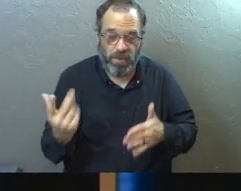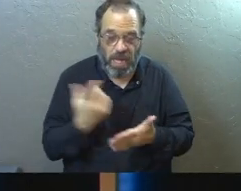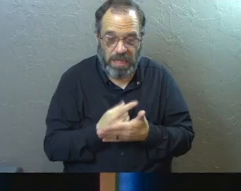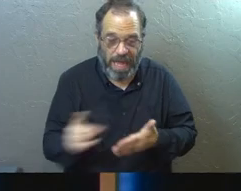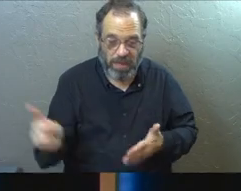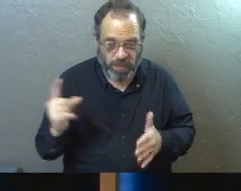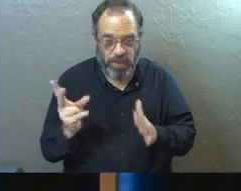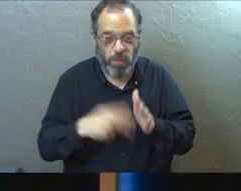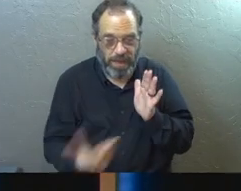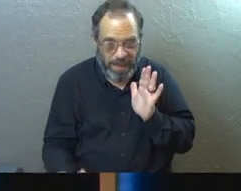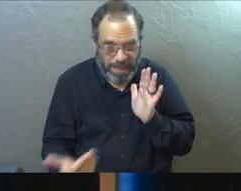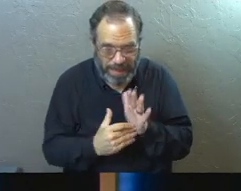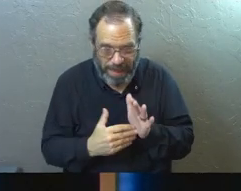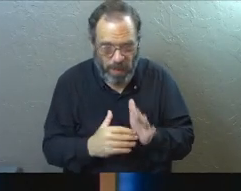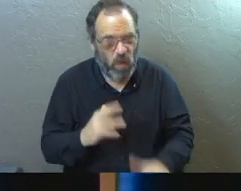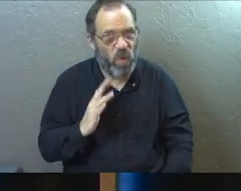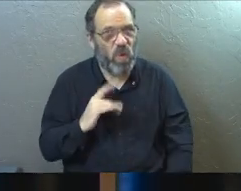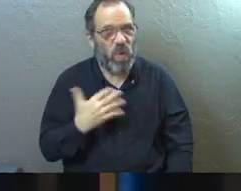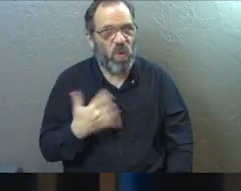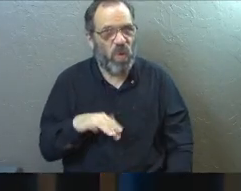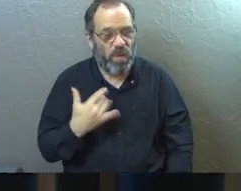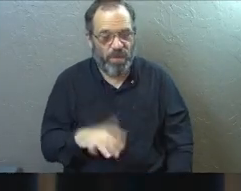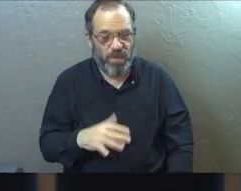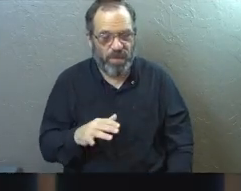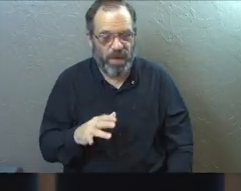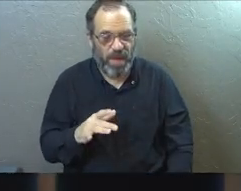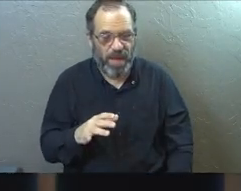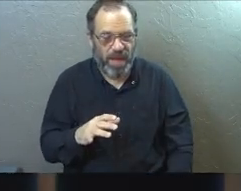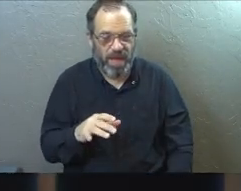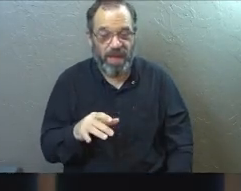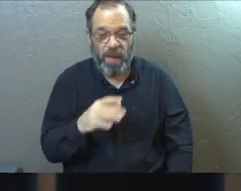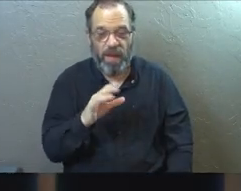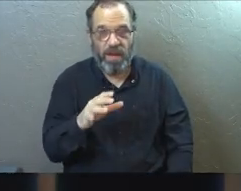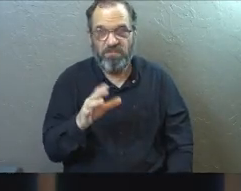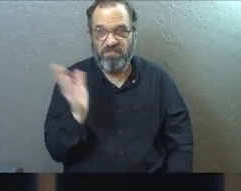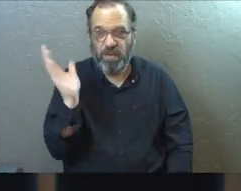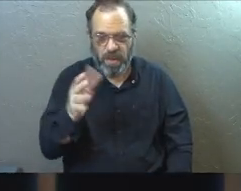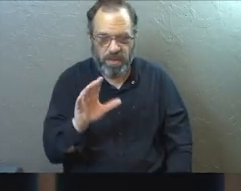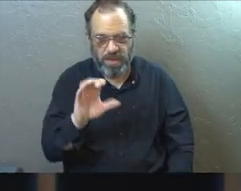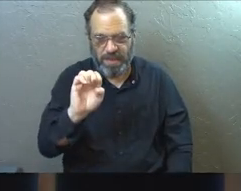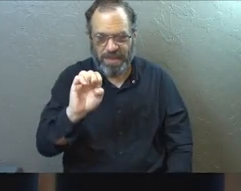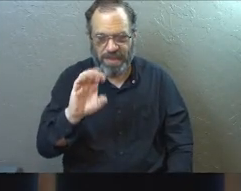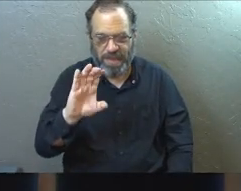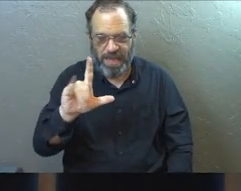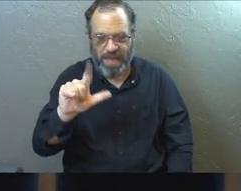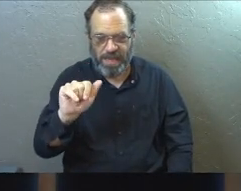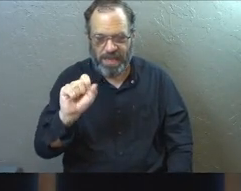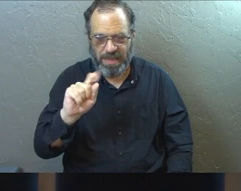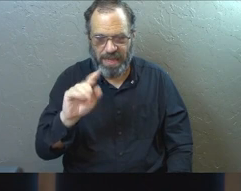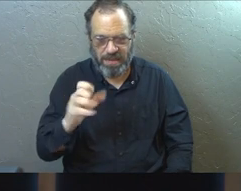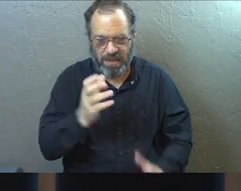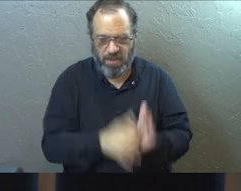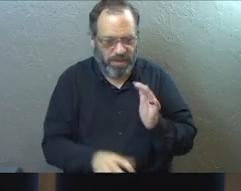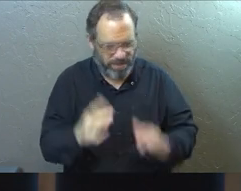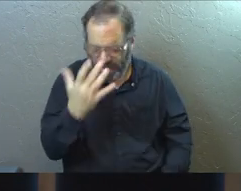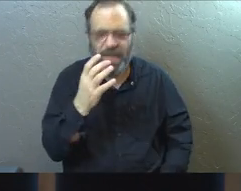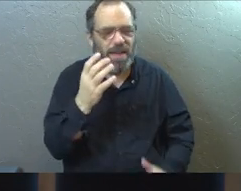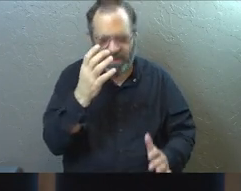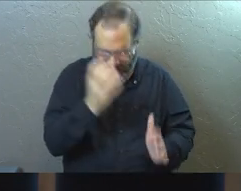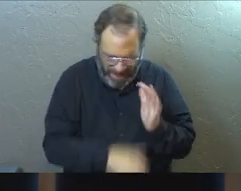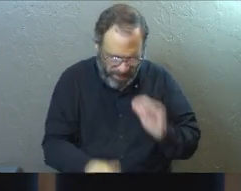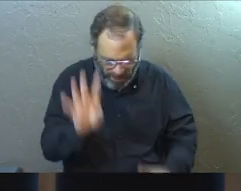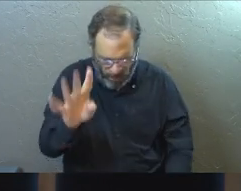last week and we'll probably read it again. It's just such a great verse for series like this, sermons like this, Ecclesiastes 4, or chapter